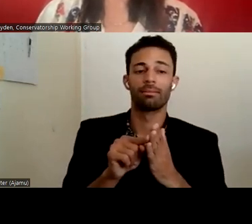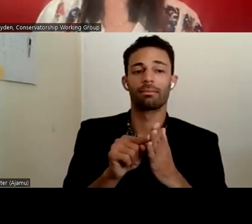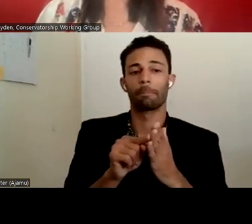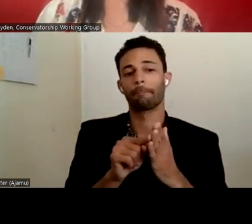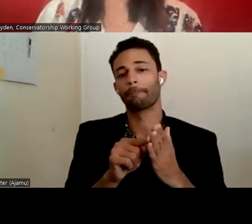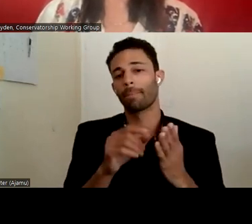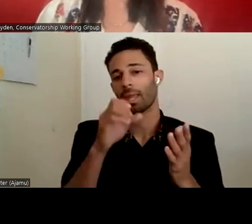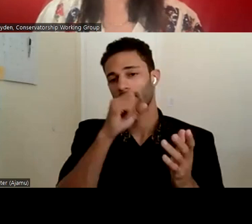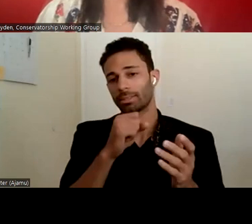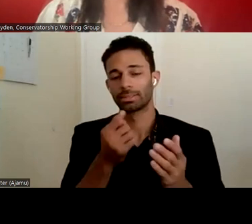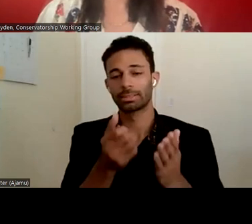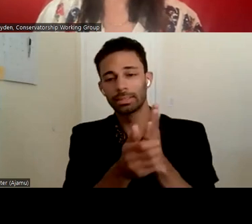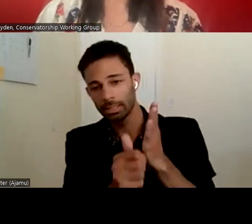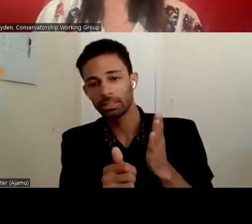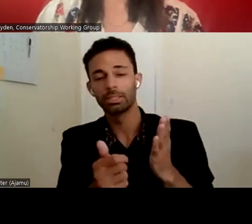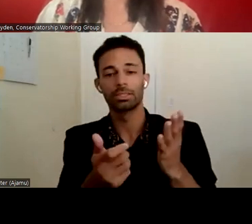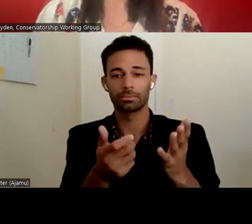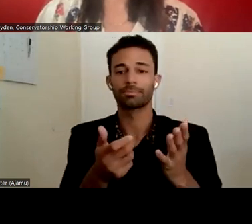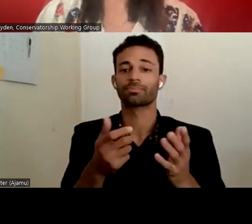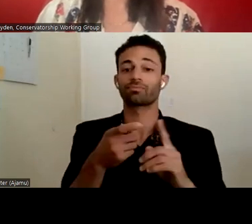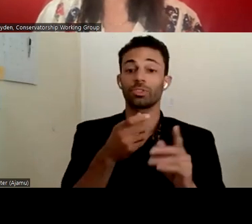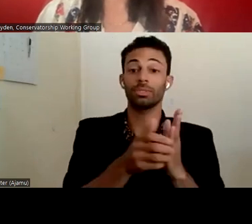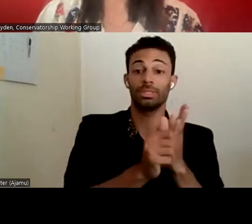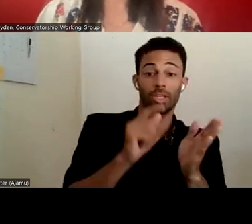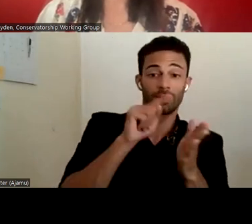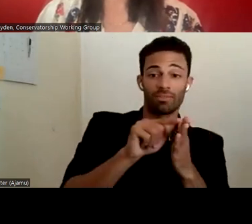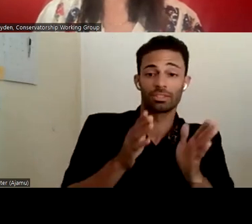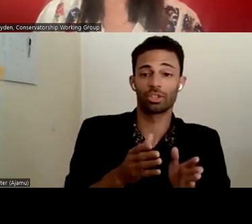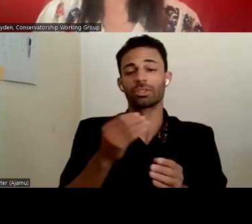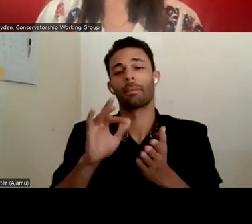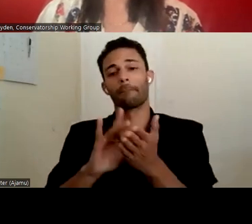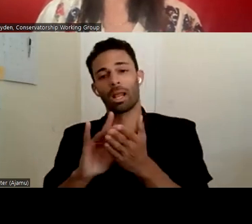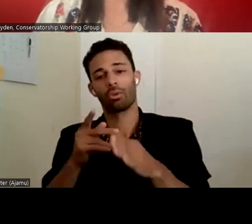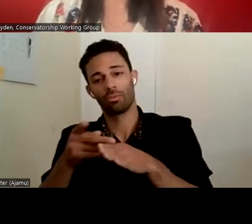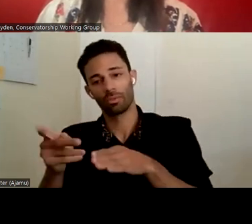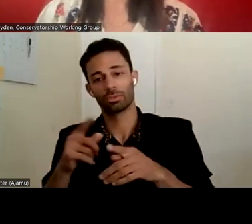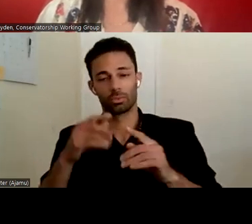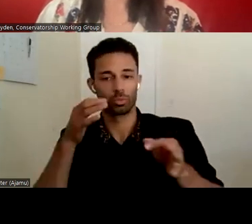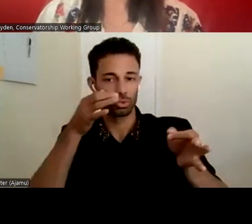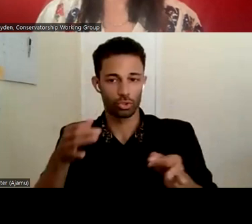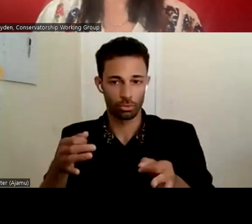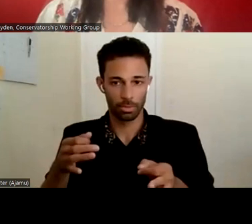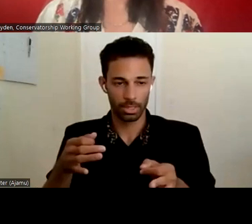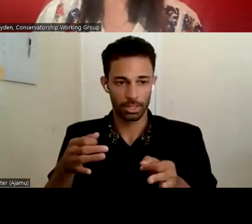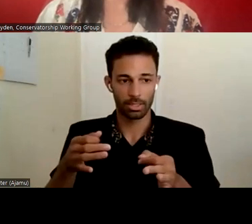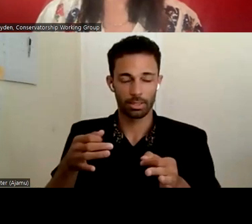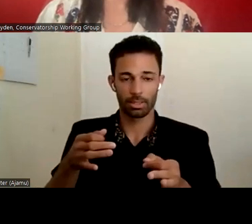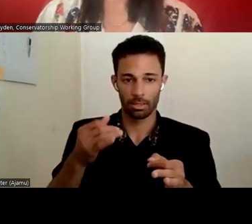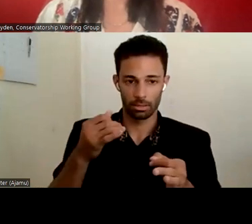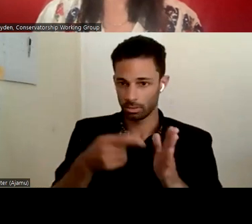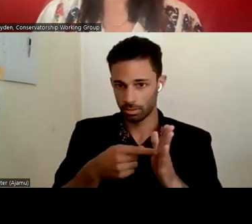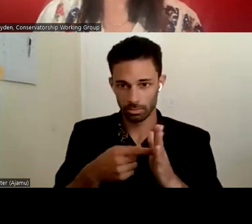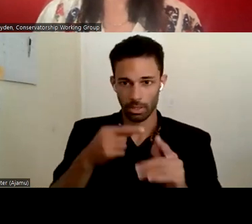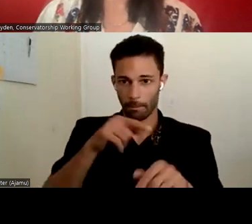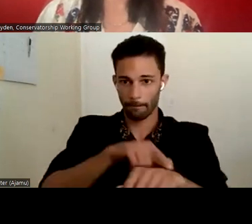I guess, skills, both from, uh, skilled investigators and medical professionals to determine sometimes if these bruises